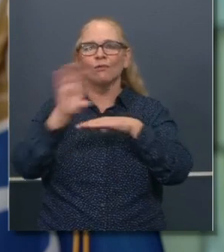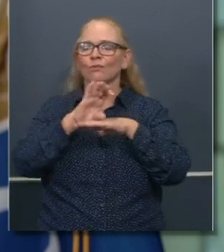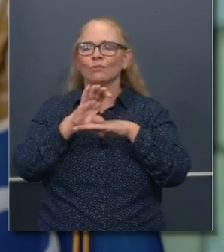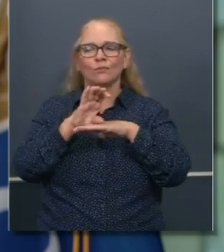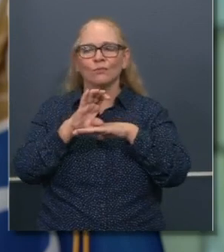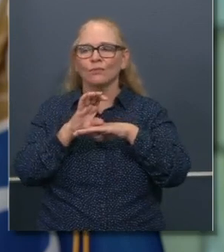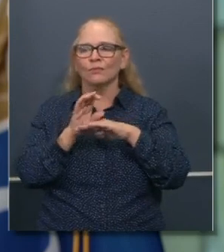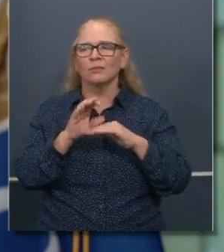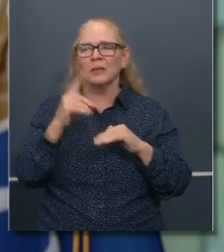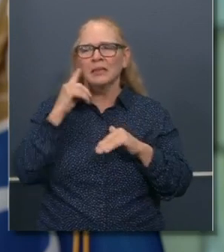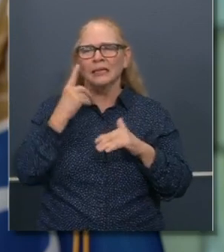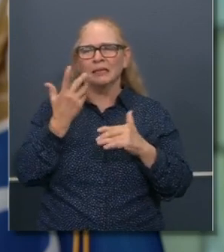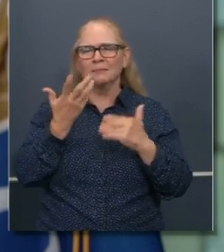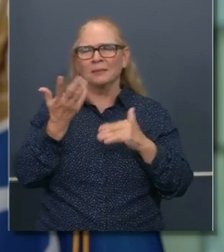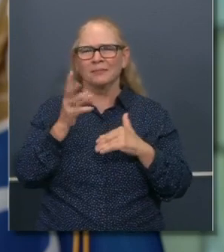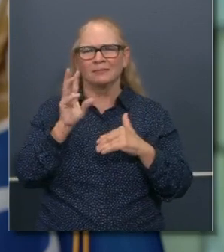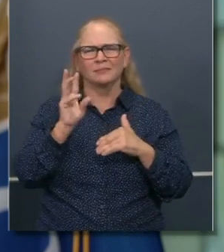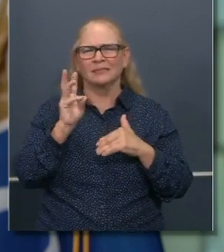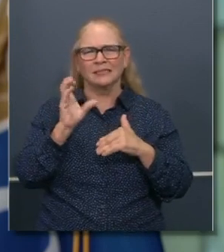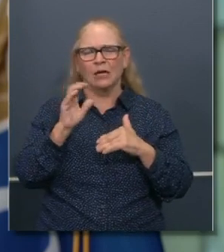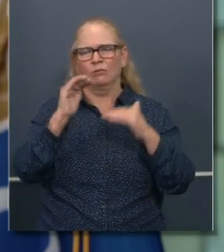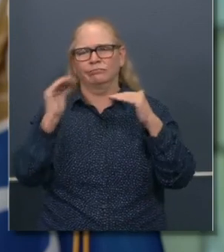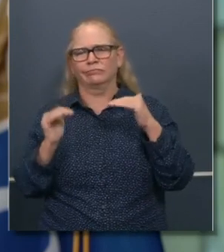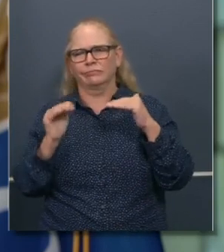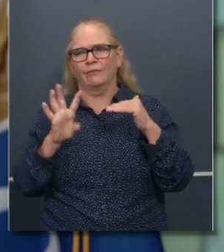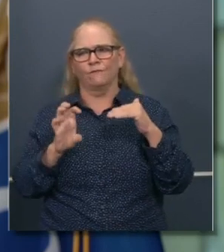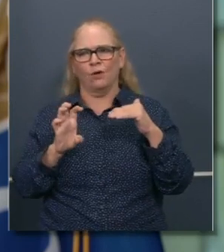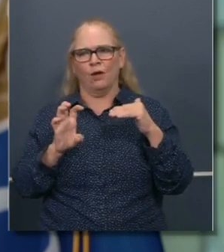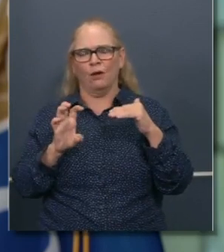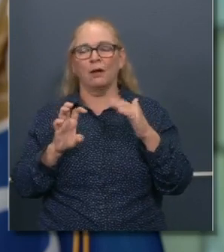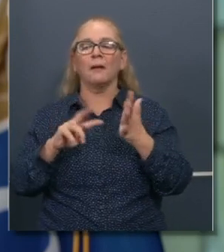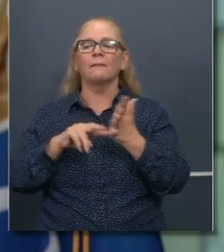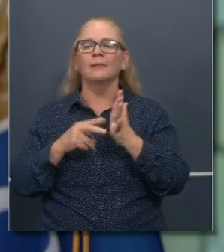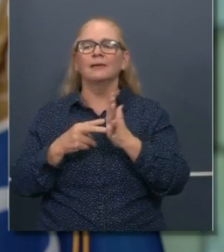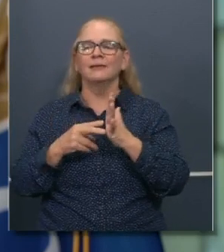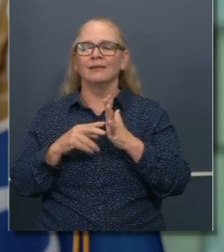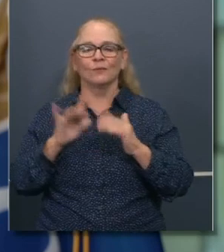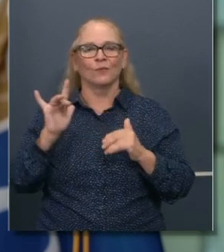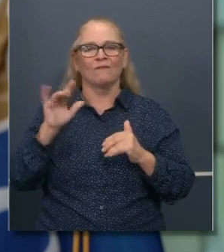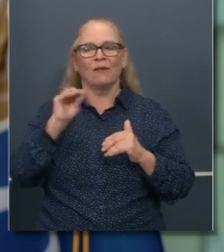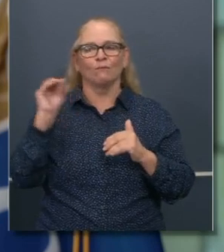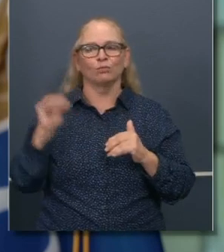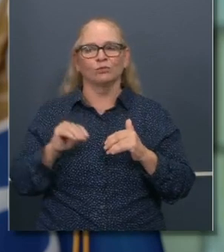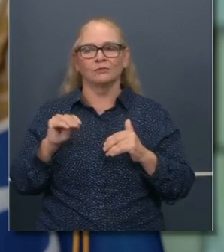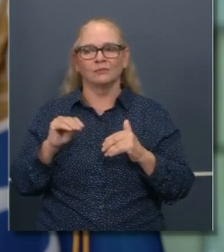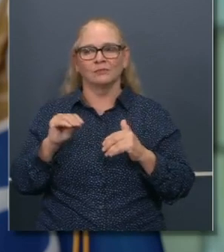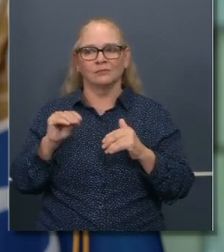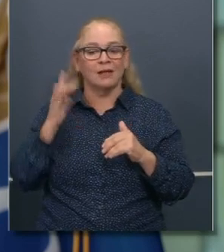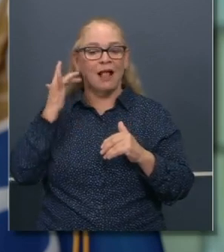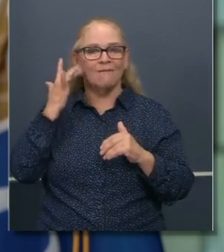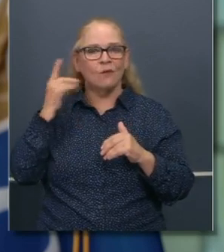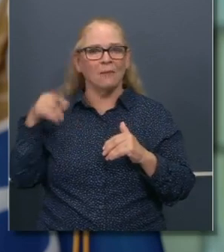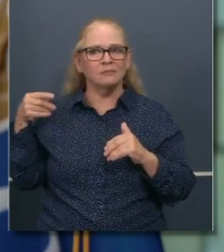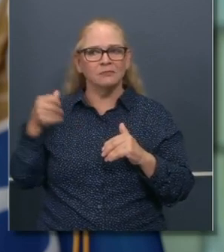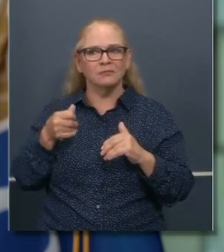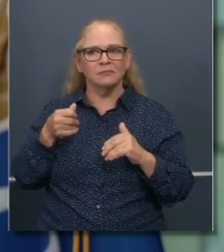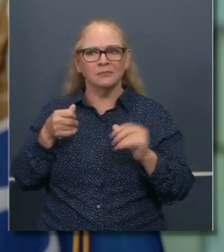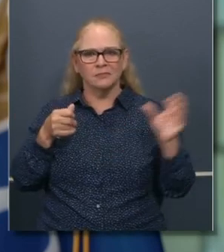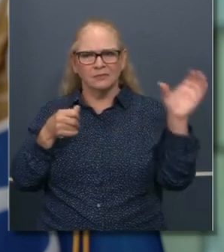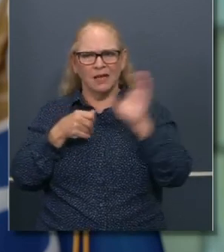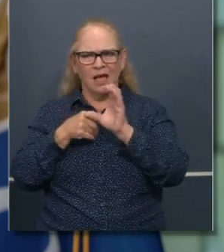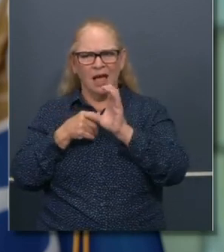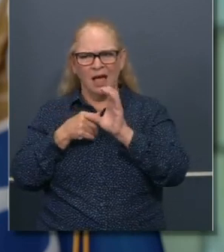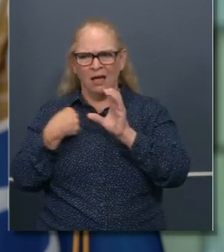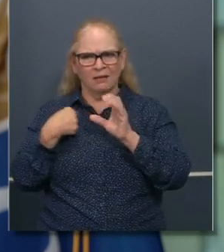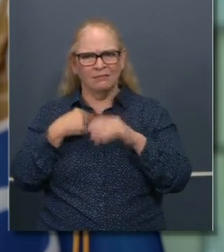We believed it to be 400, 25% would have to be picked up by the state. We talked about how that was simply not possible for